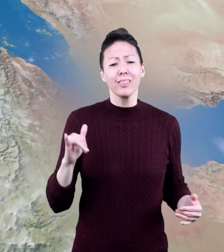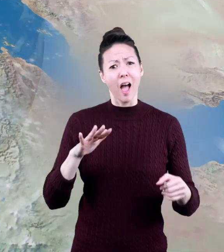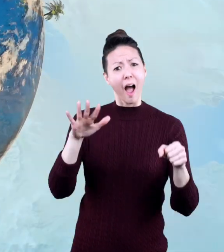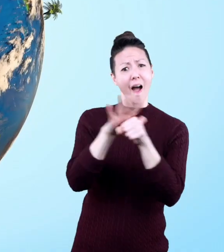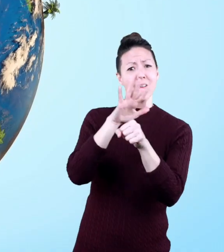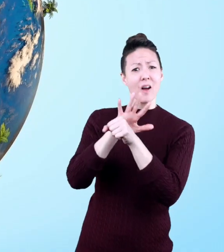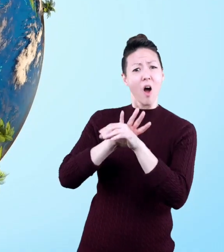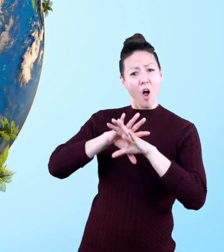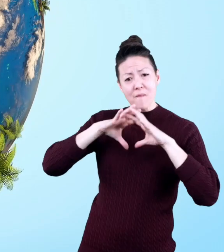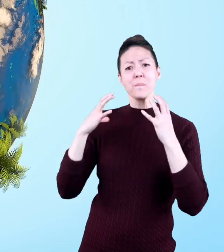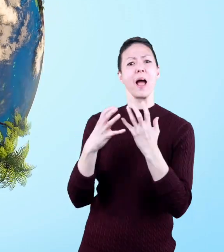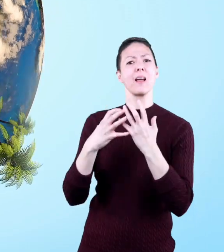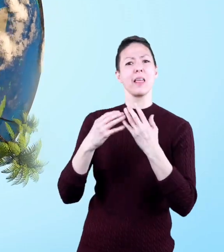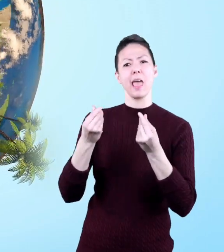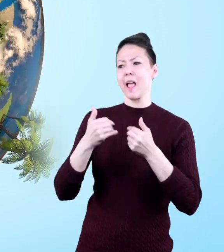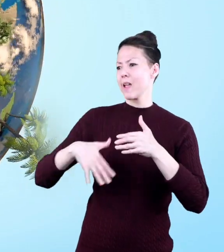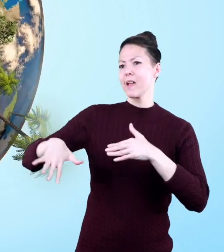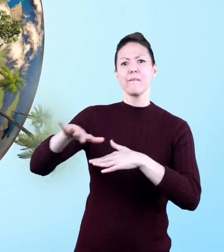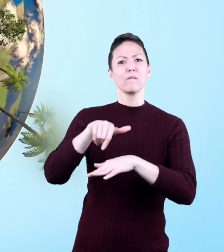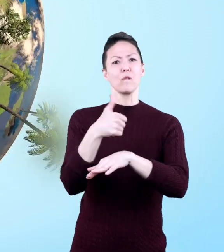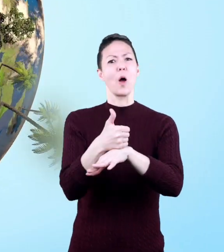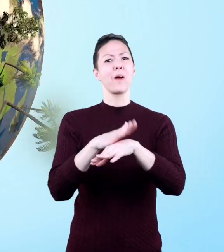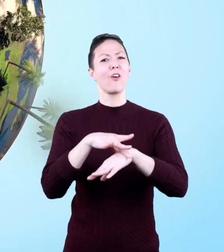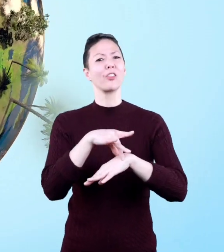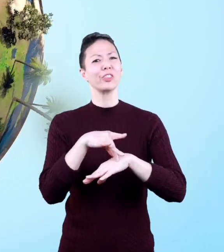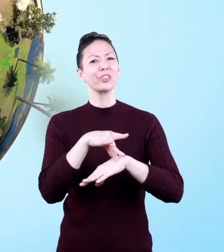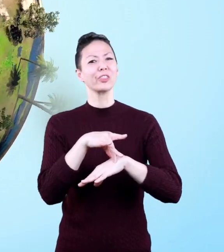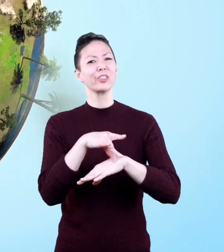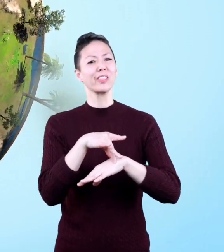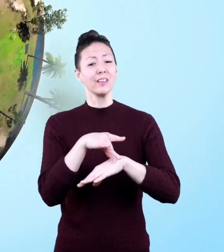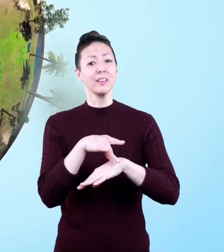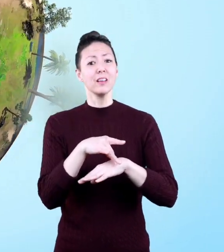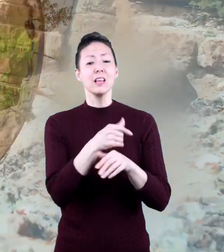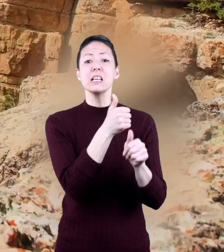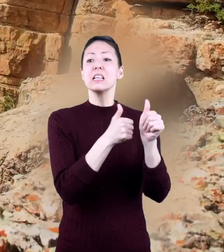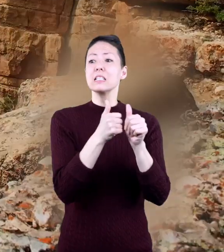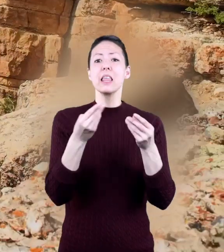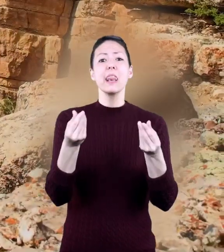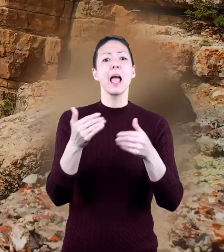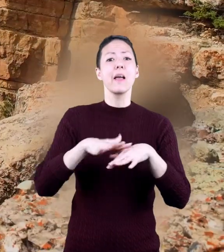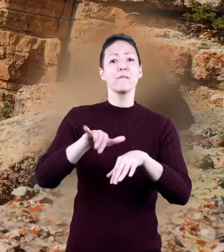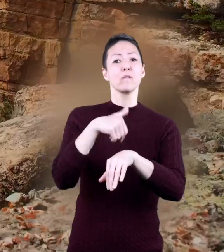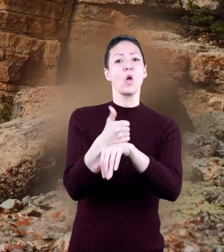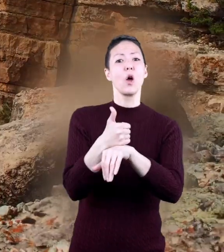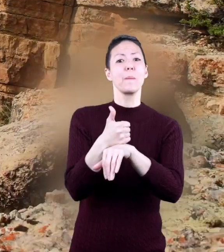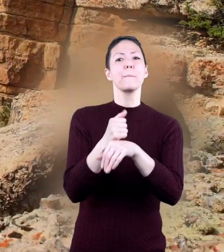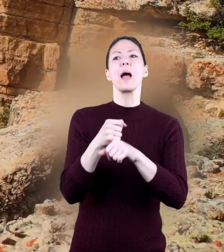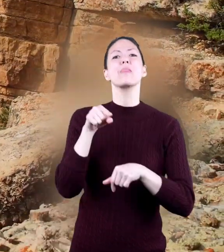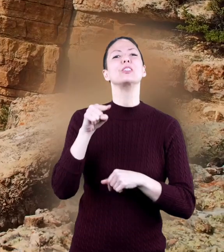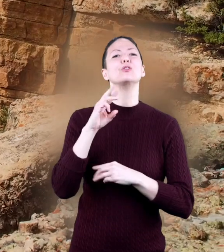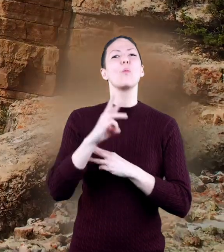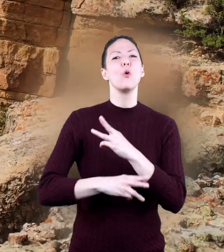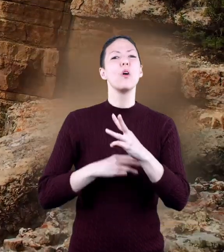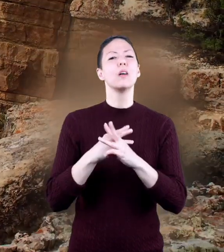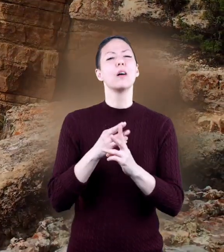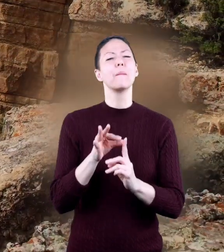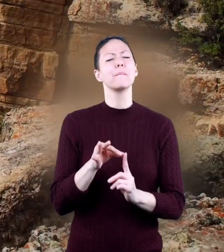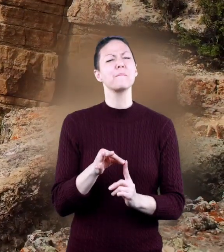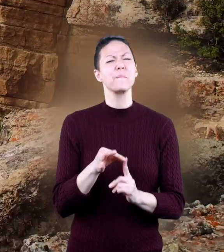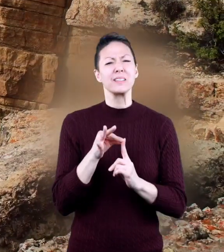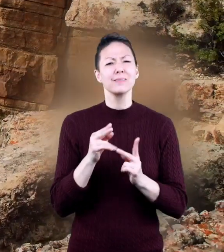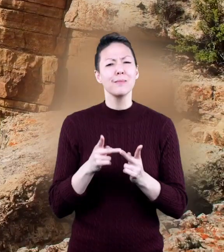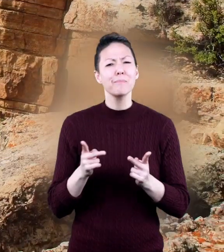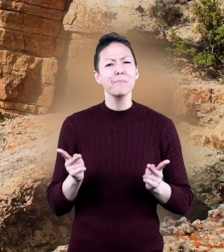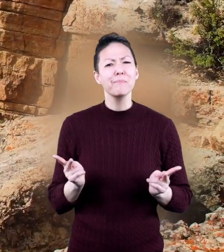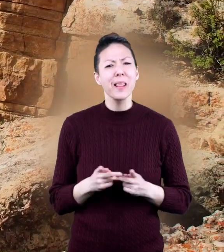That covers all of the major landforms on Earth. Each of these landforms is what makes the world a